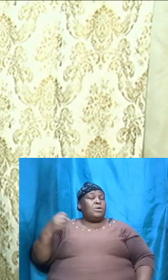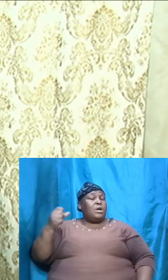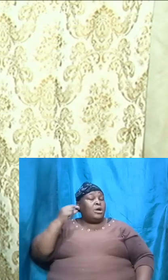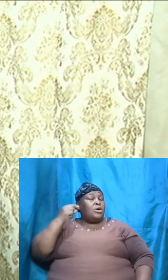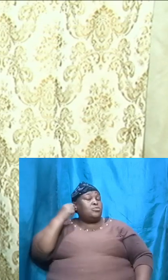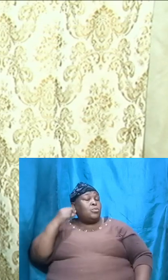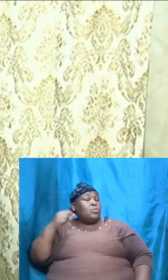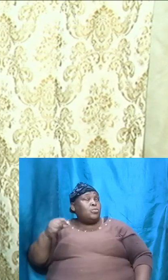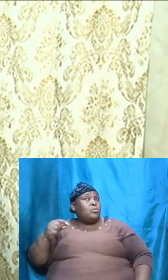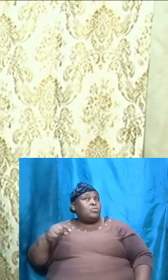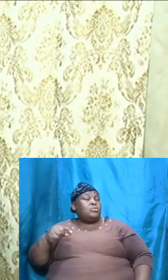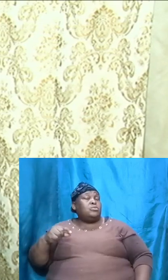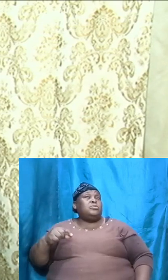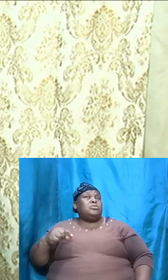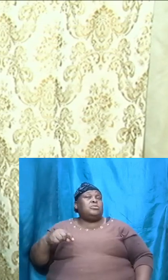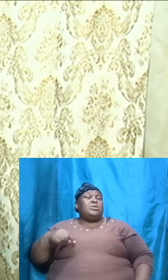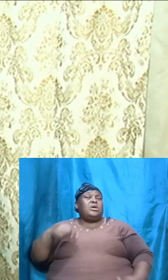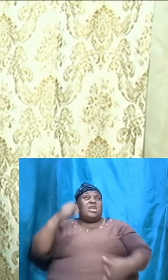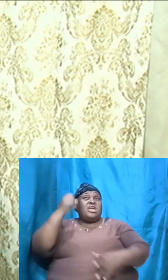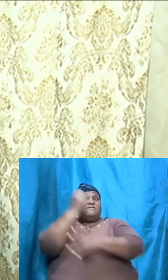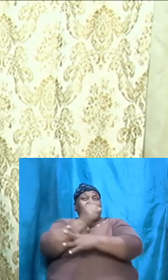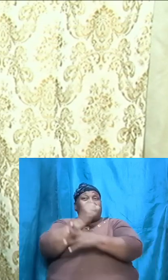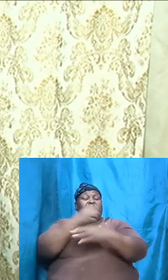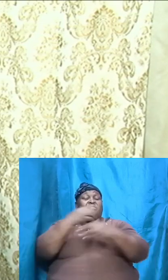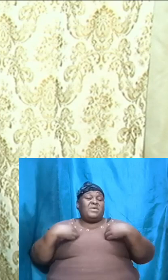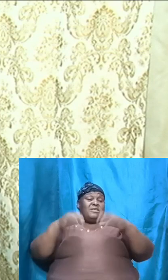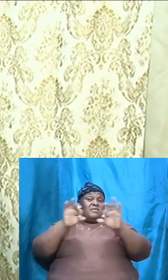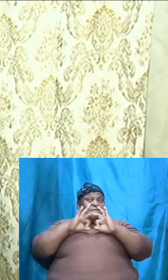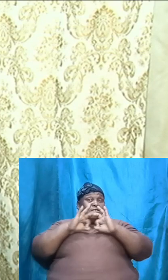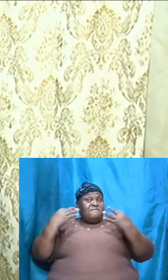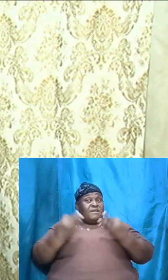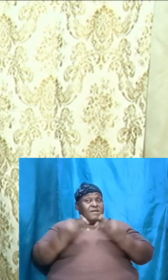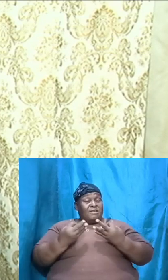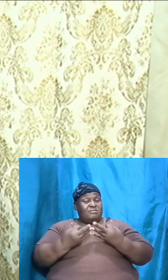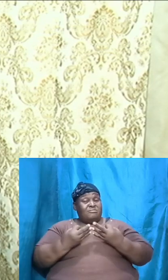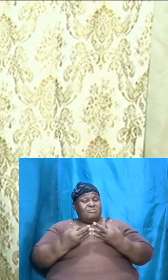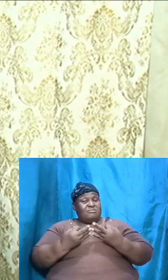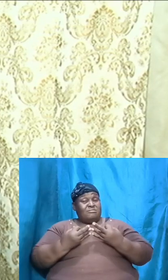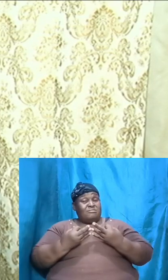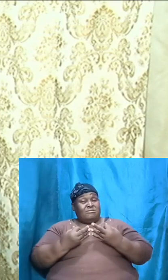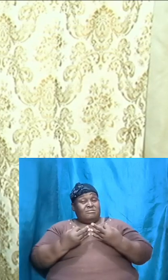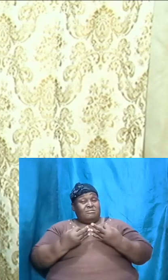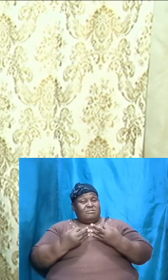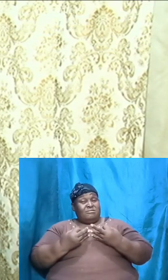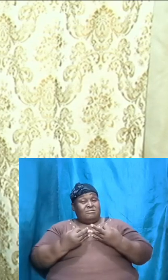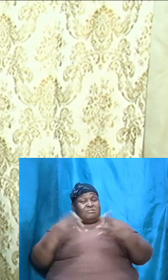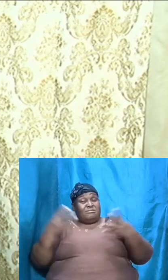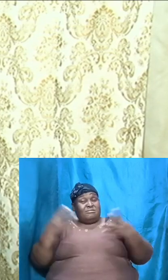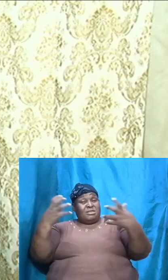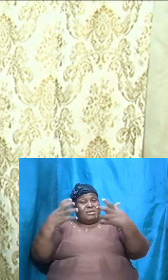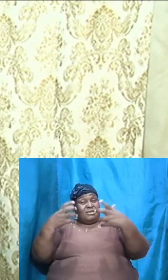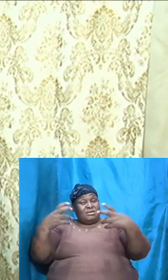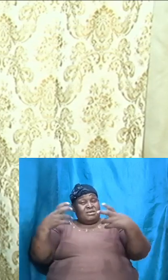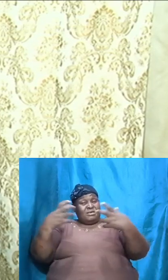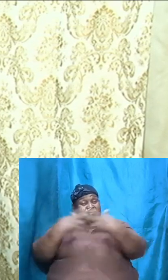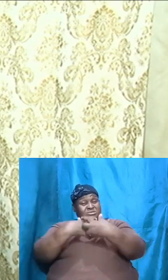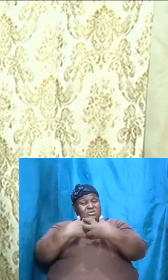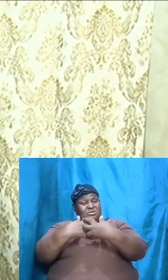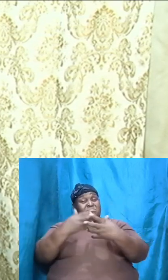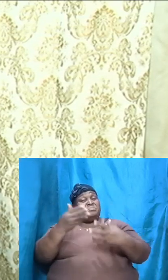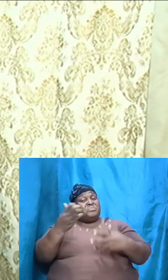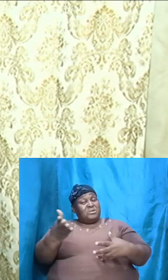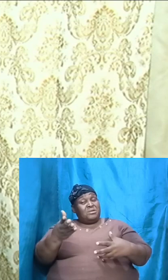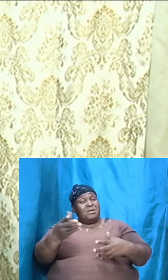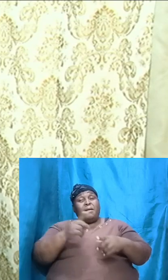was wealthy he had his family he had his ties he had his connections there but